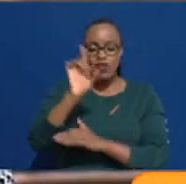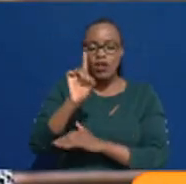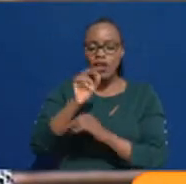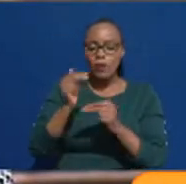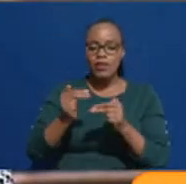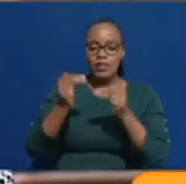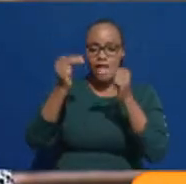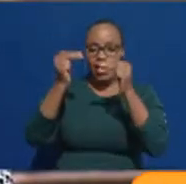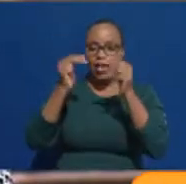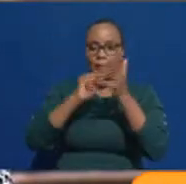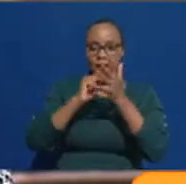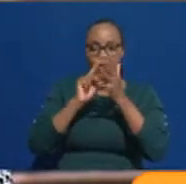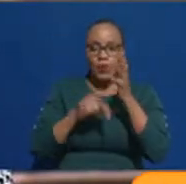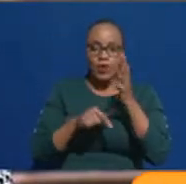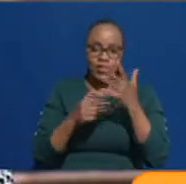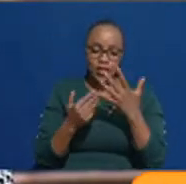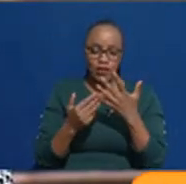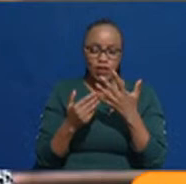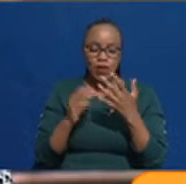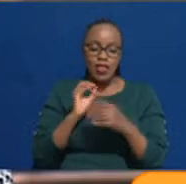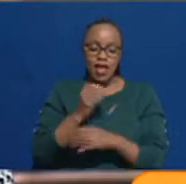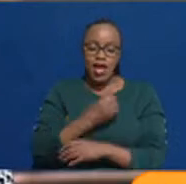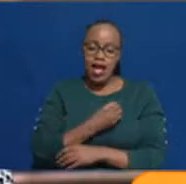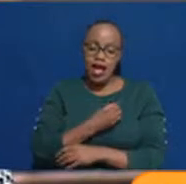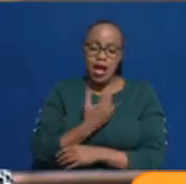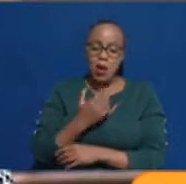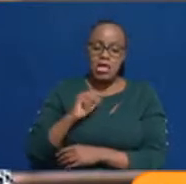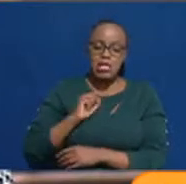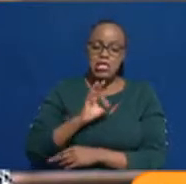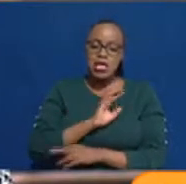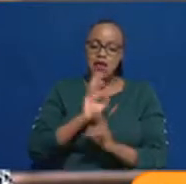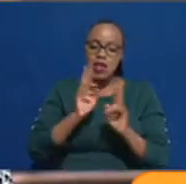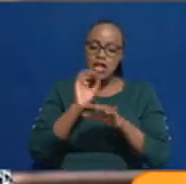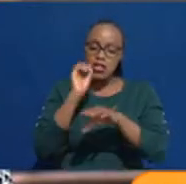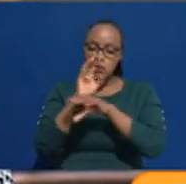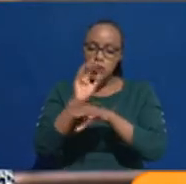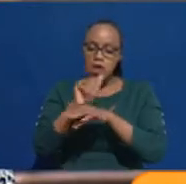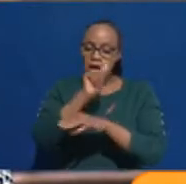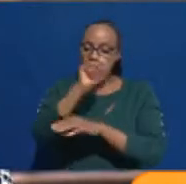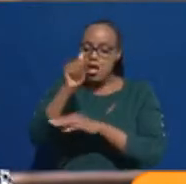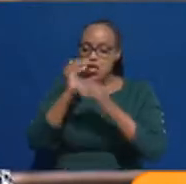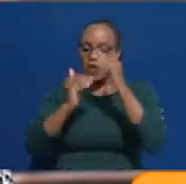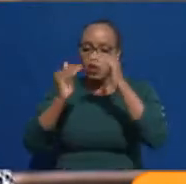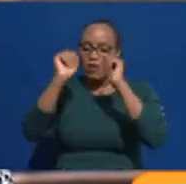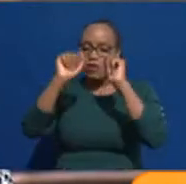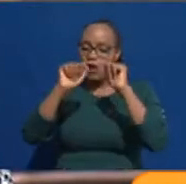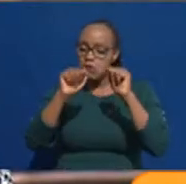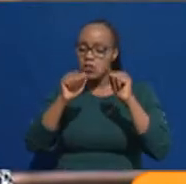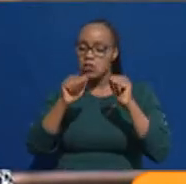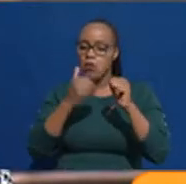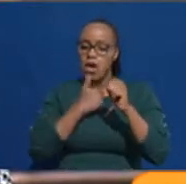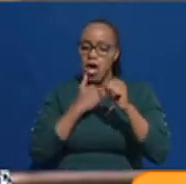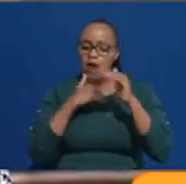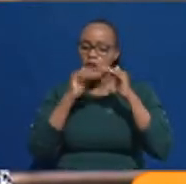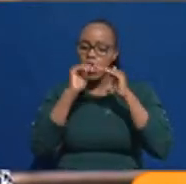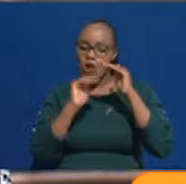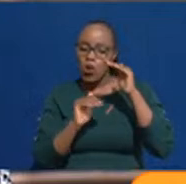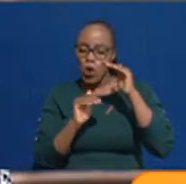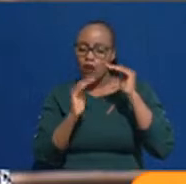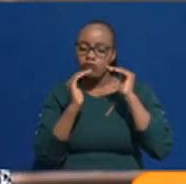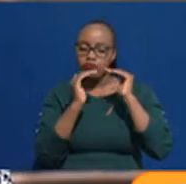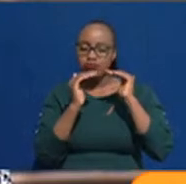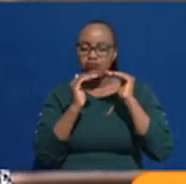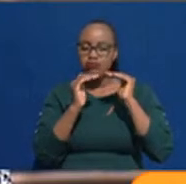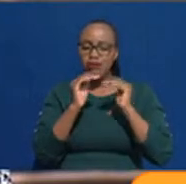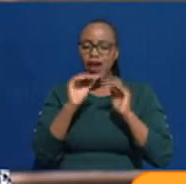well, our officers are there to guide which other university had a lower cutoff